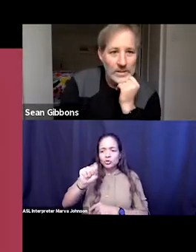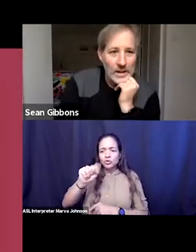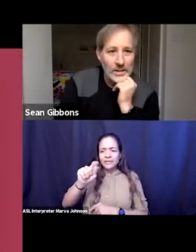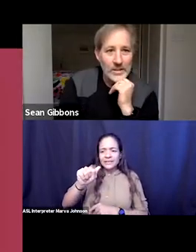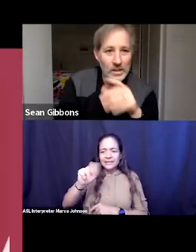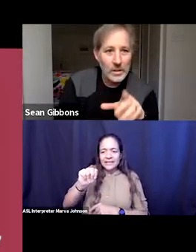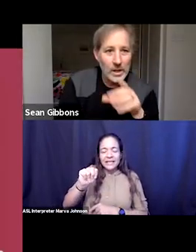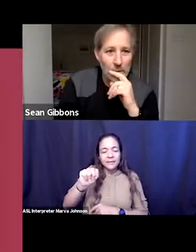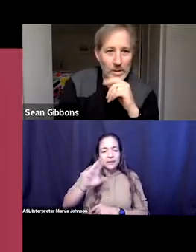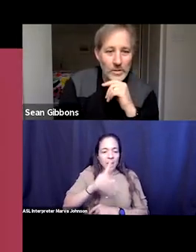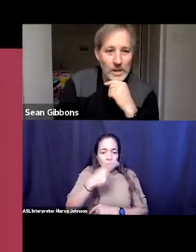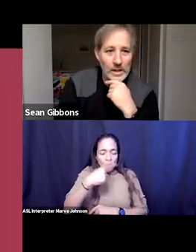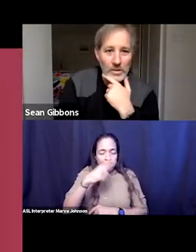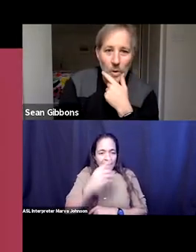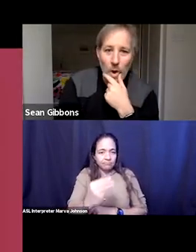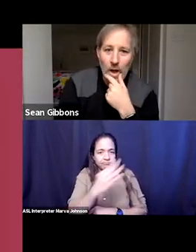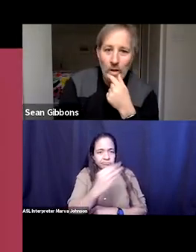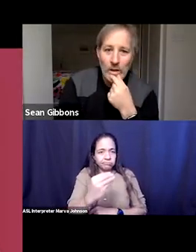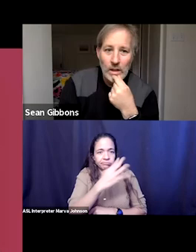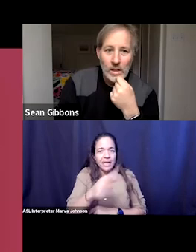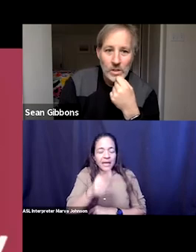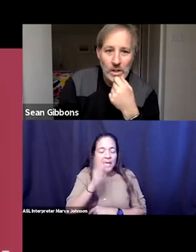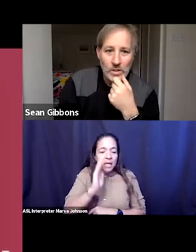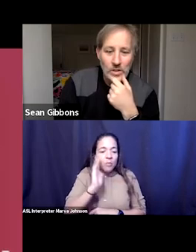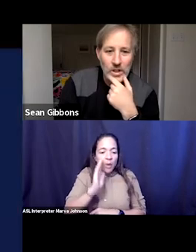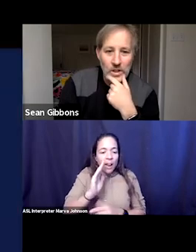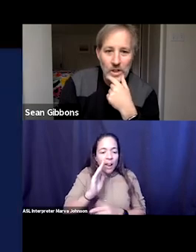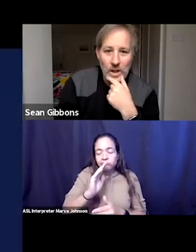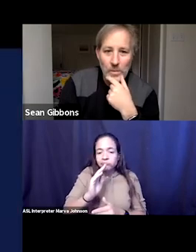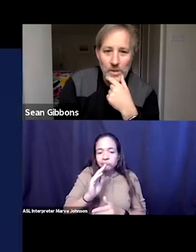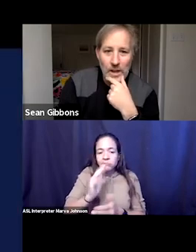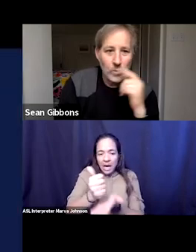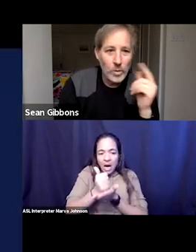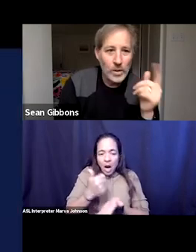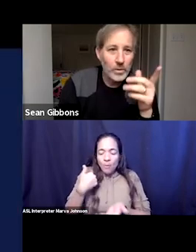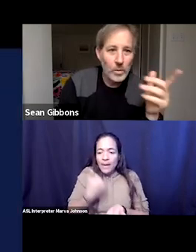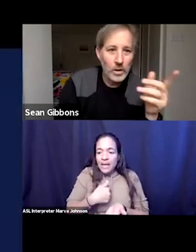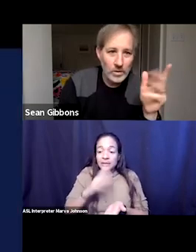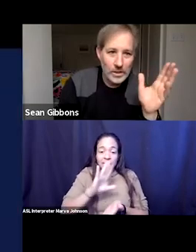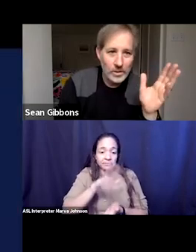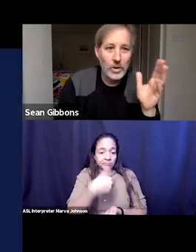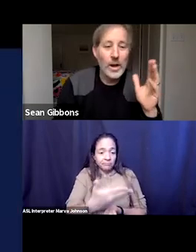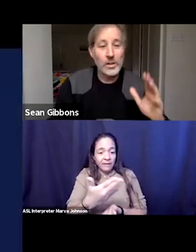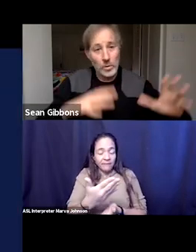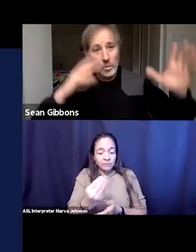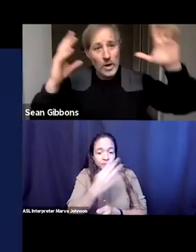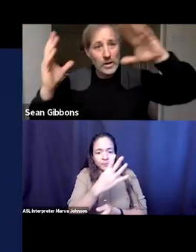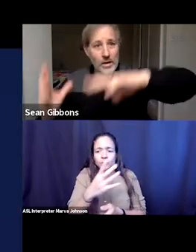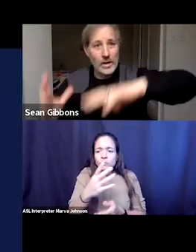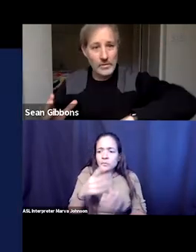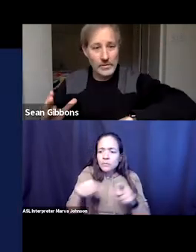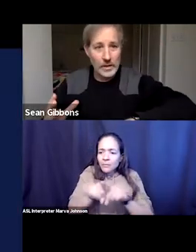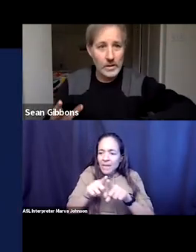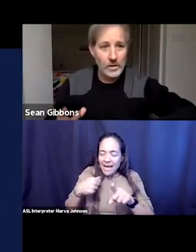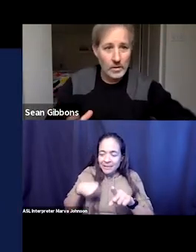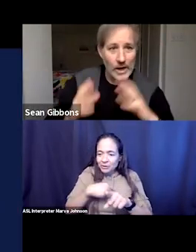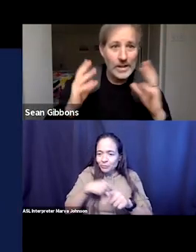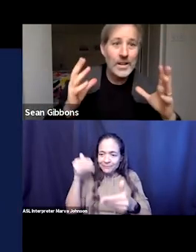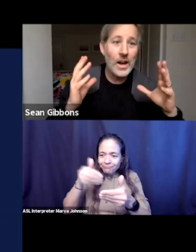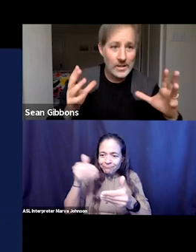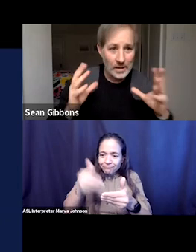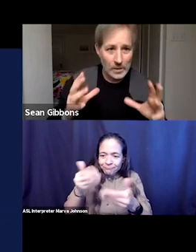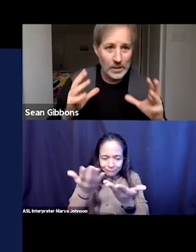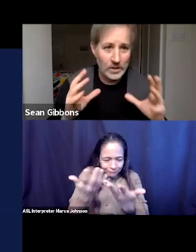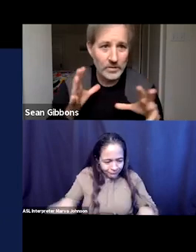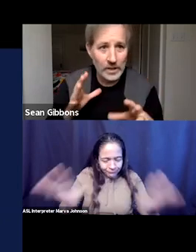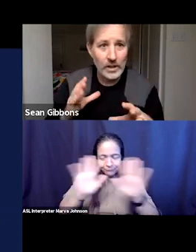would advance slides he's going to be helping us for the next little while so let's just tell you the couple slides one thing we want to just let you know as we're winding down v or the